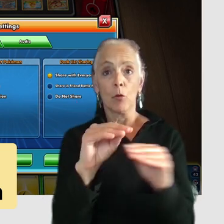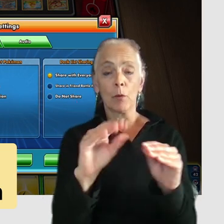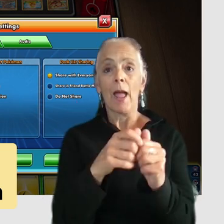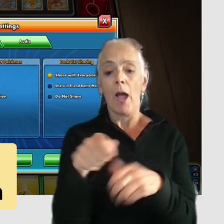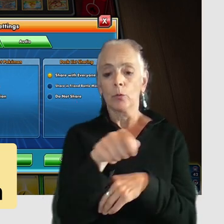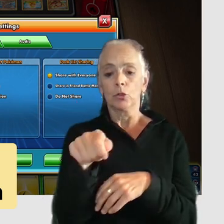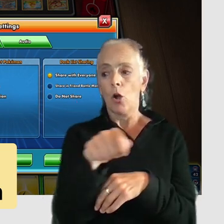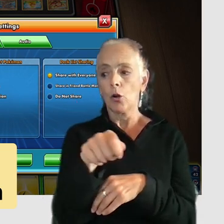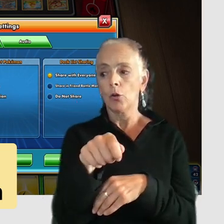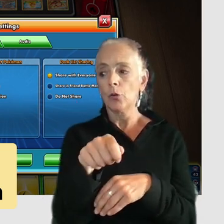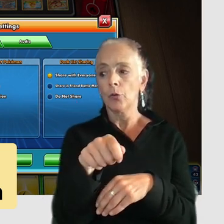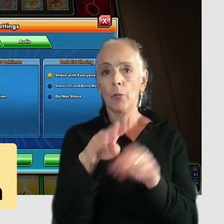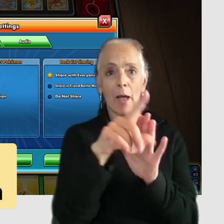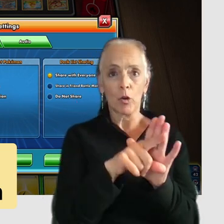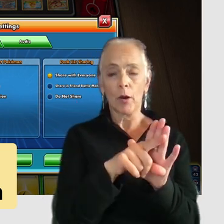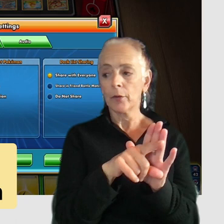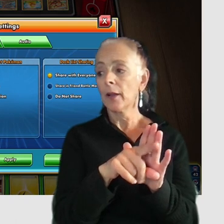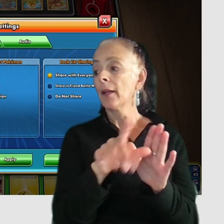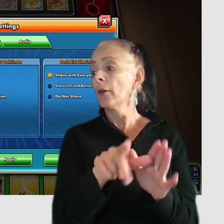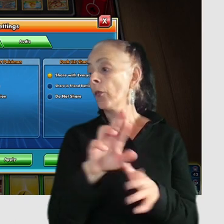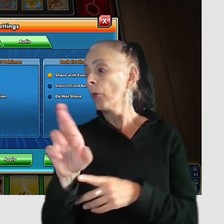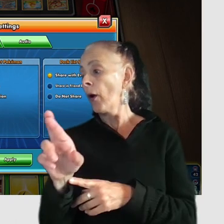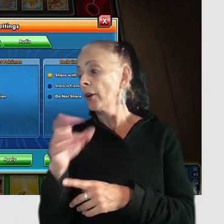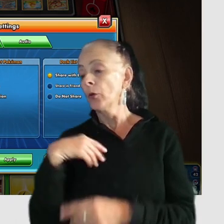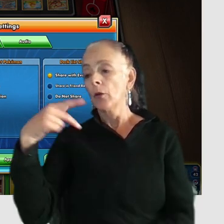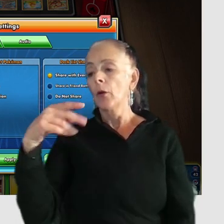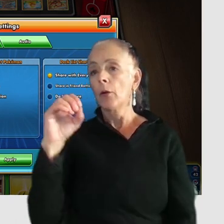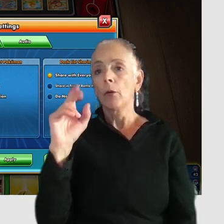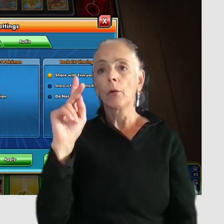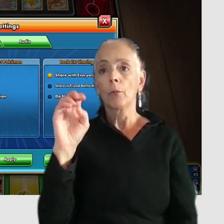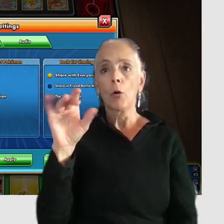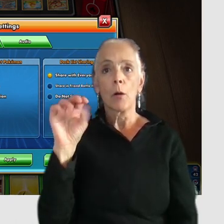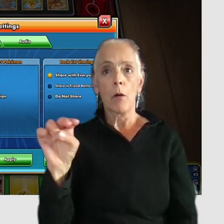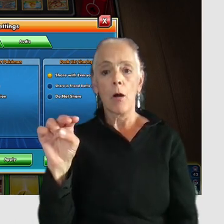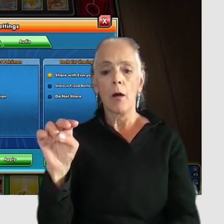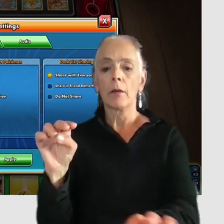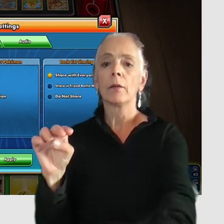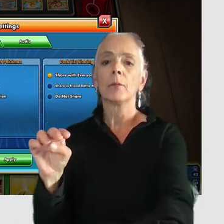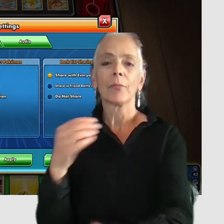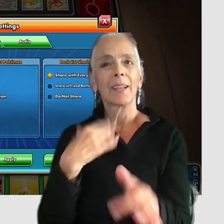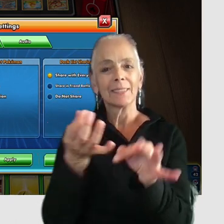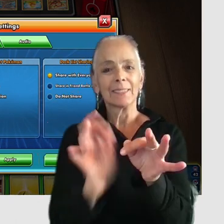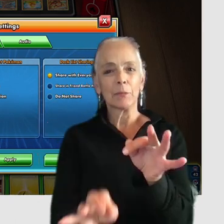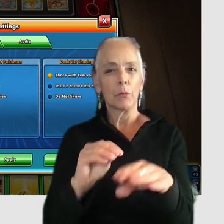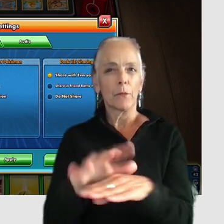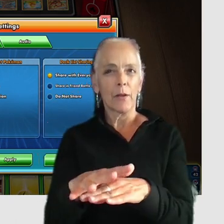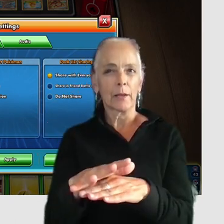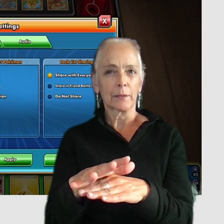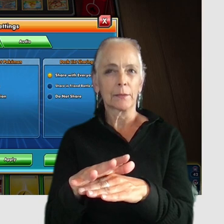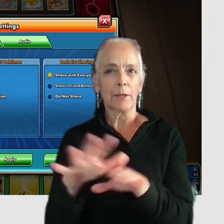background and on the right we've got pokemon which uh has a simple effects uh option so less